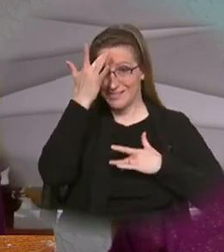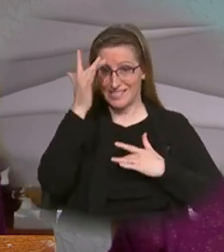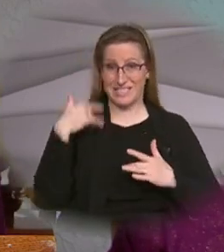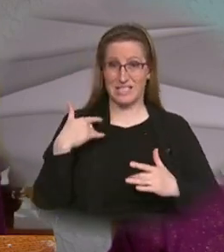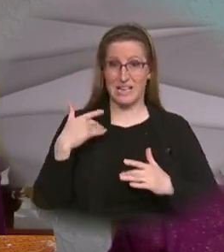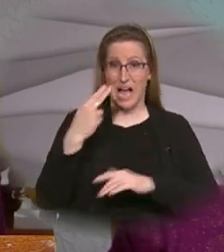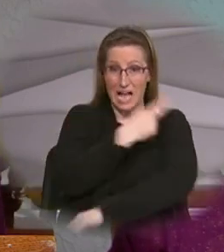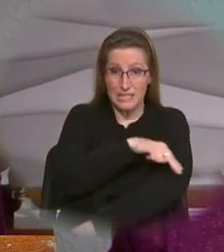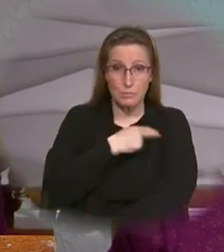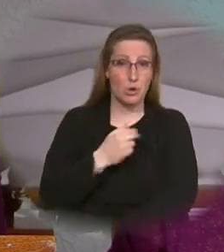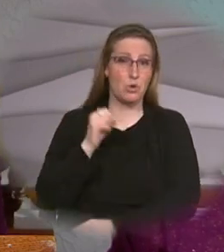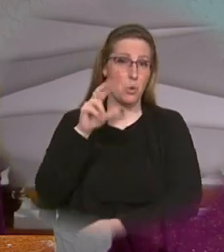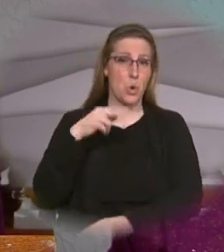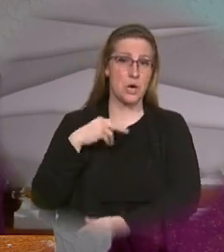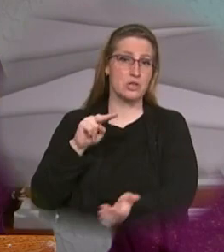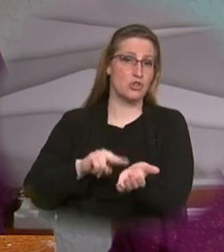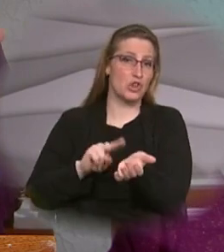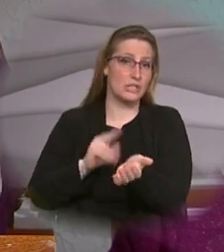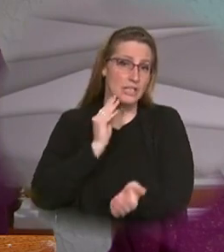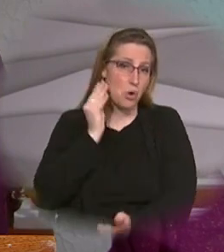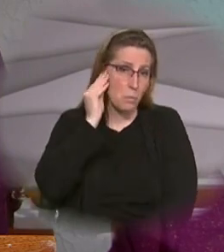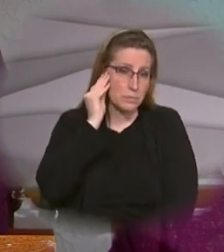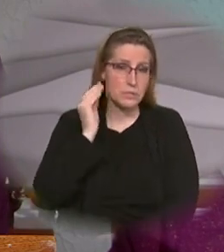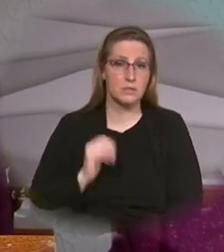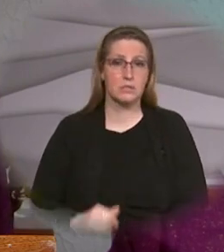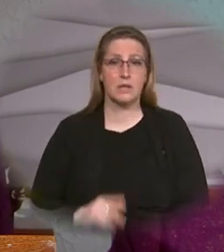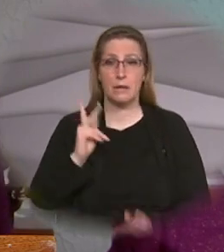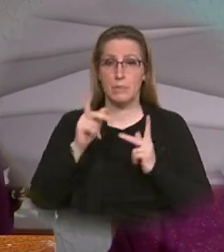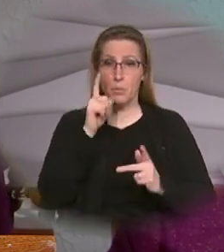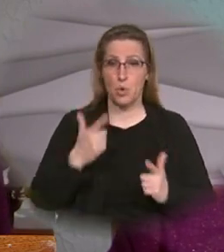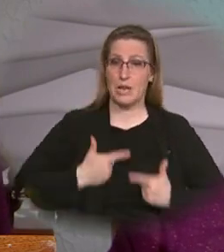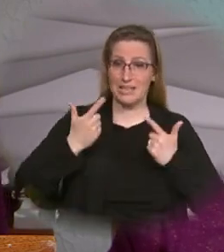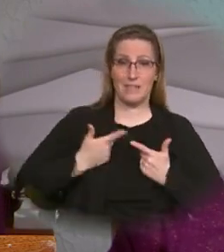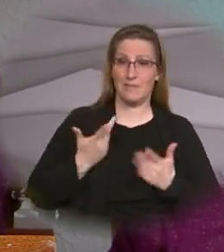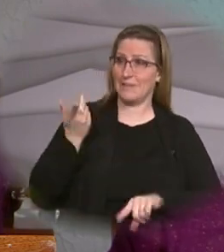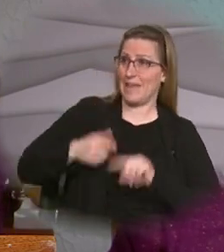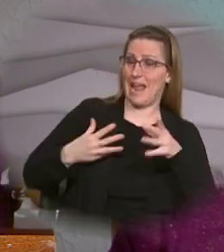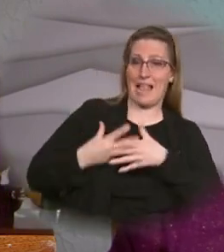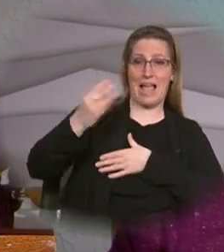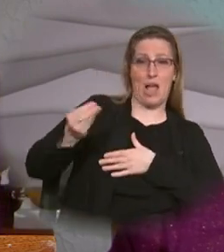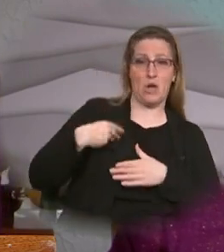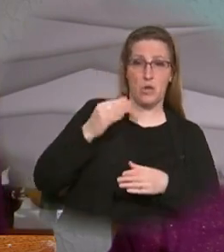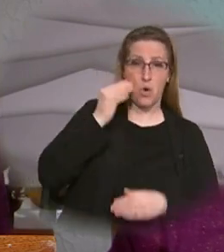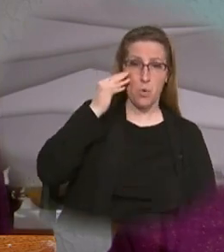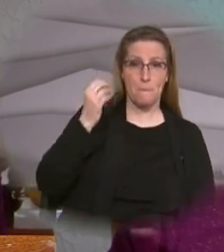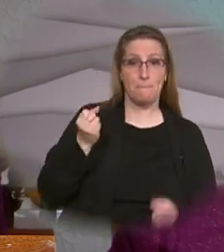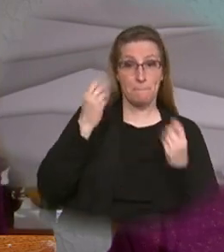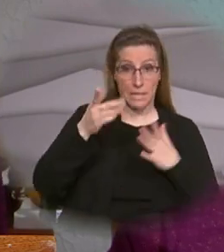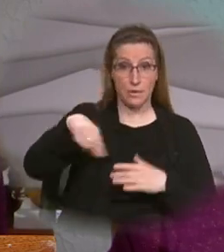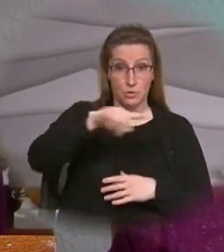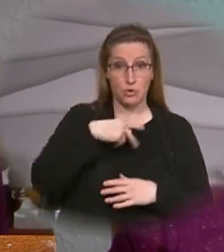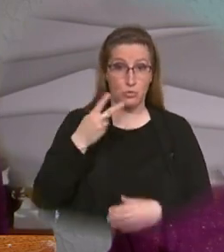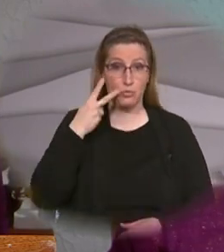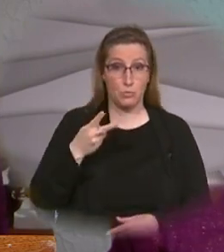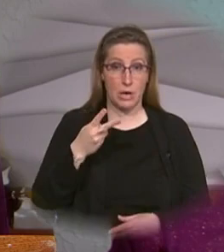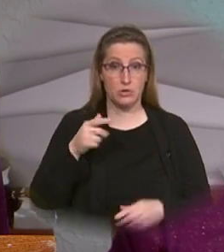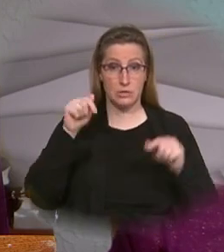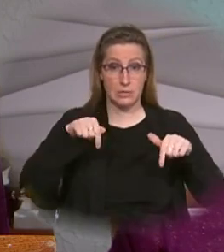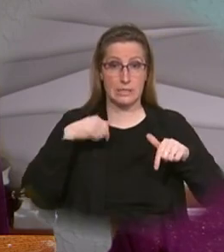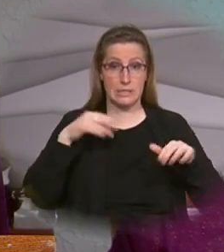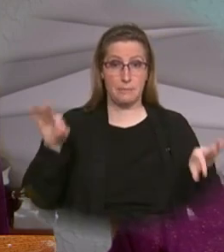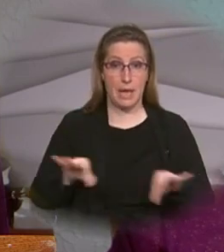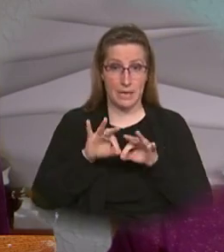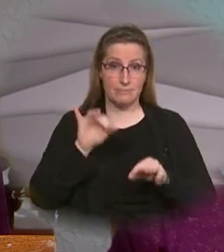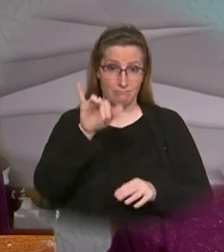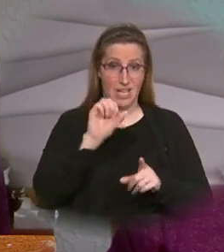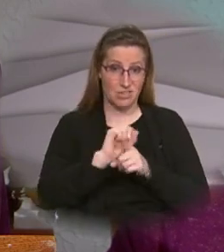hospital or nursing homes people that live a life where they can't get out of their home many of you who watch this mass are in that